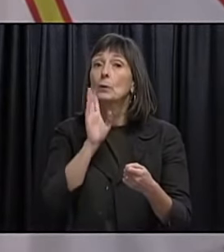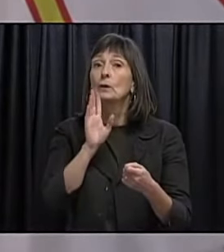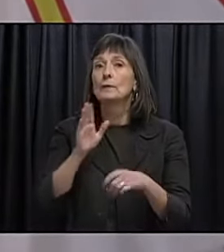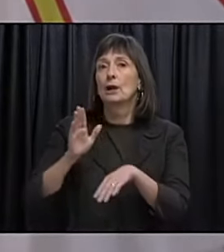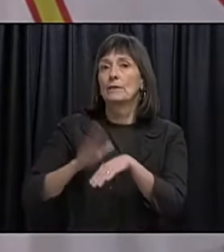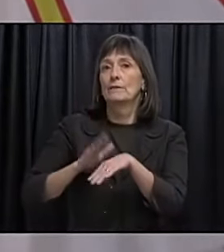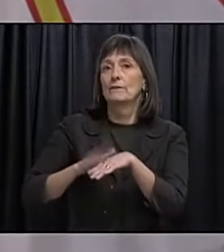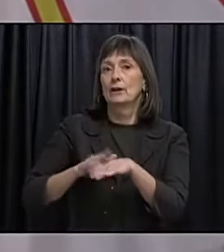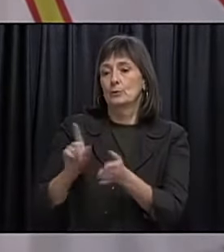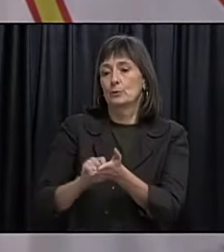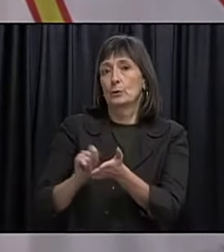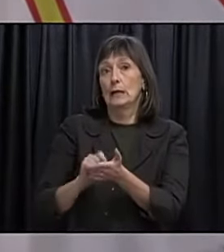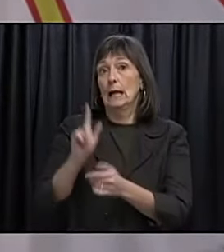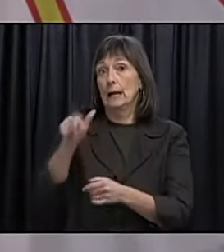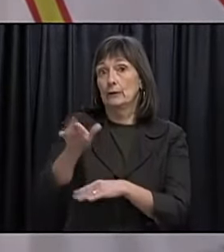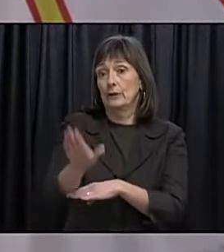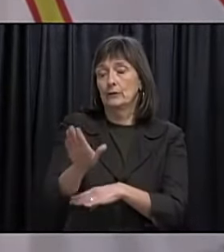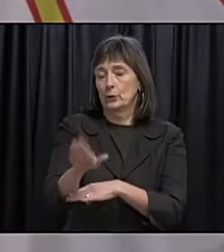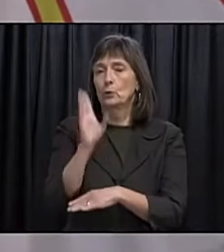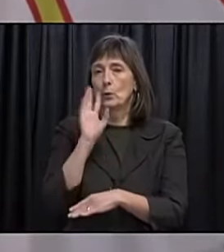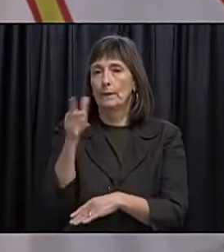advisory. That comes out. little bit later.